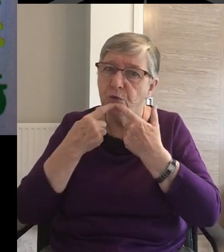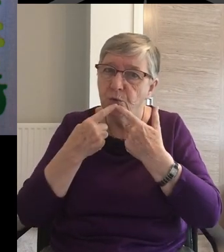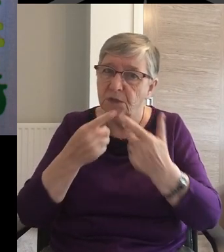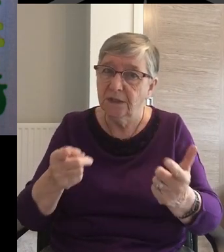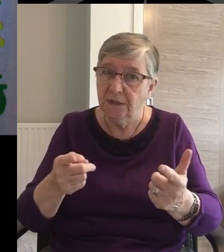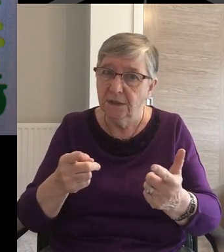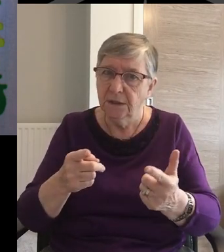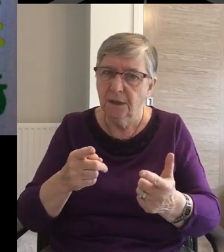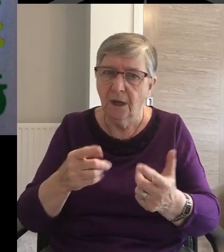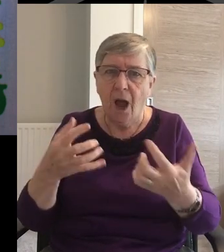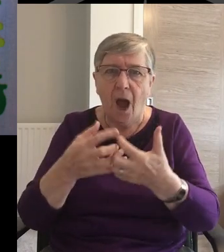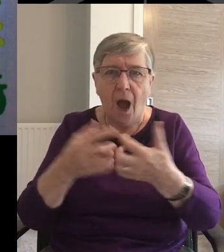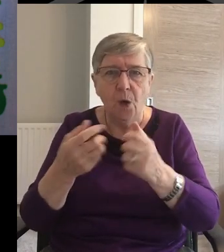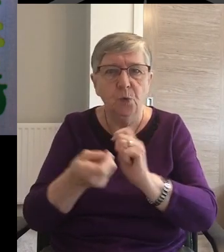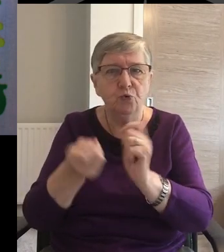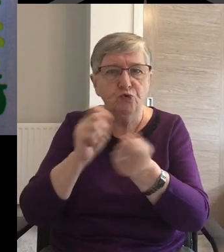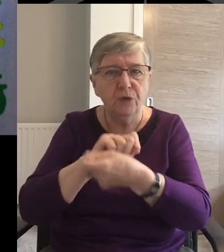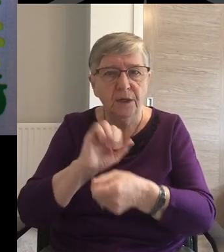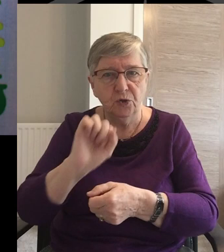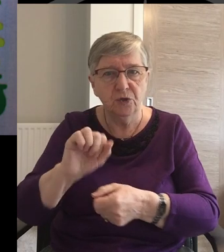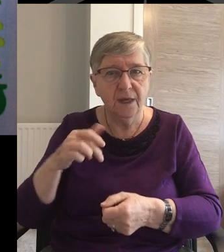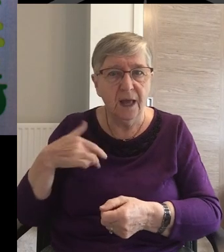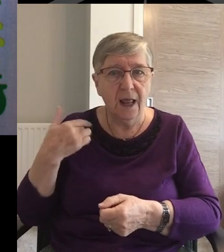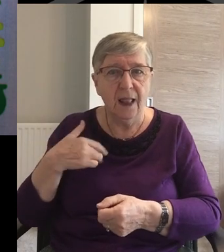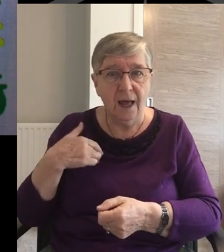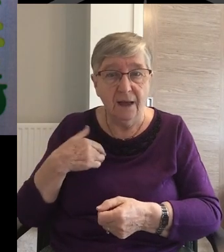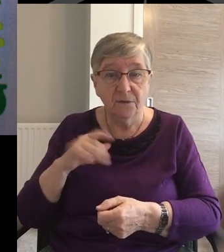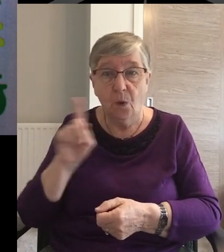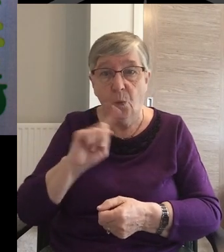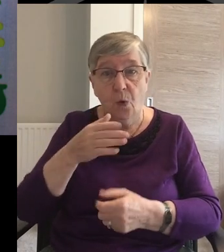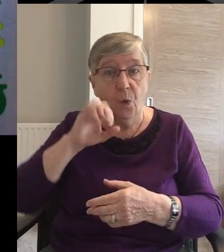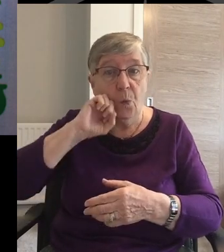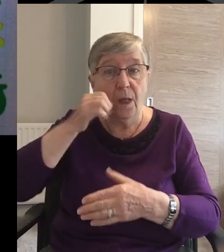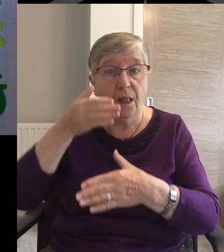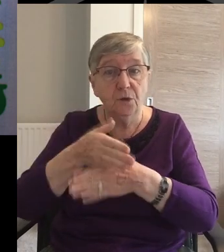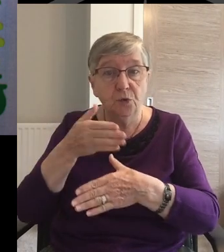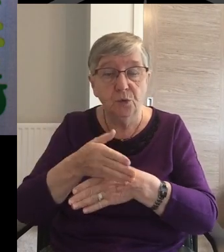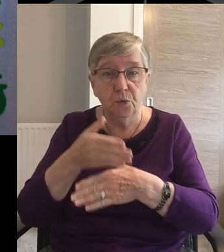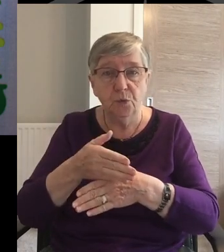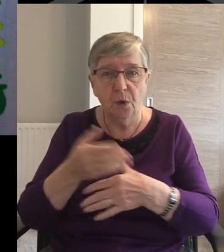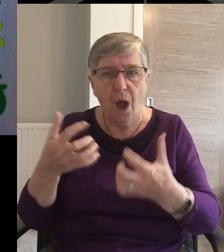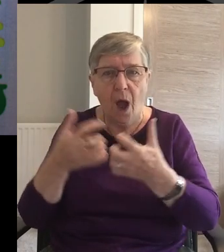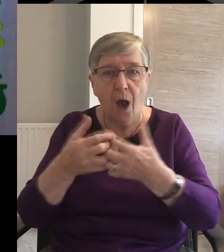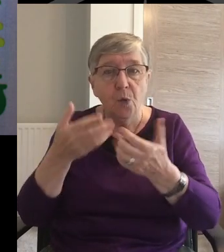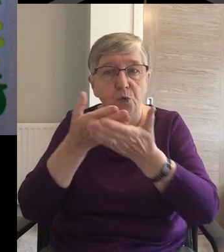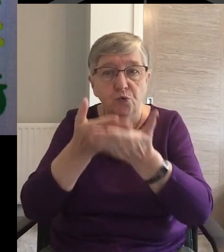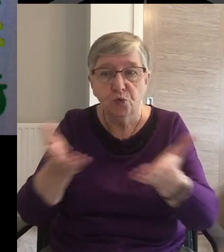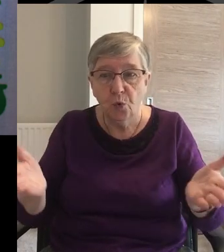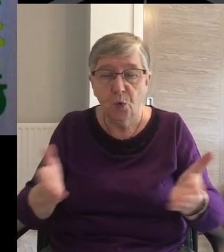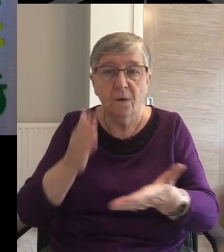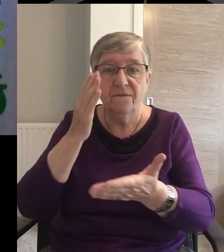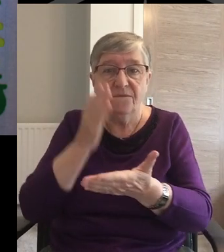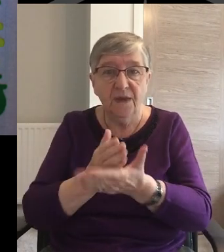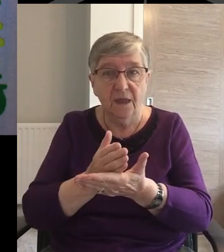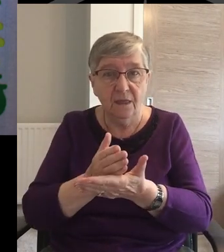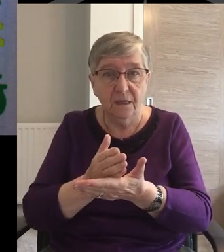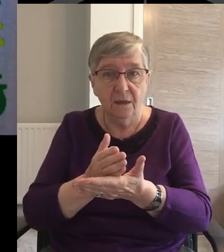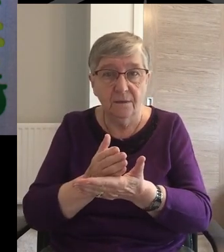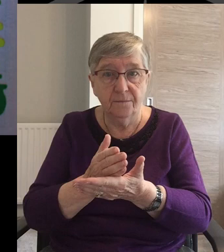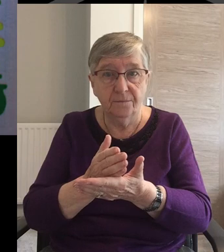this Faith in action Faith you like How they show their faith By their actions